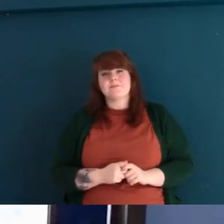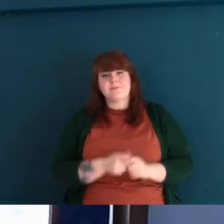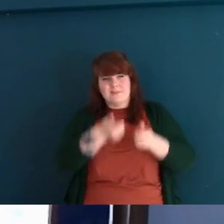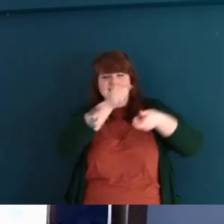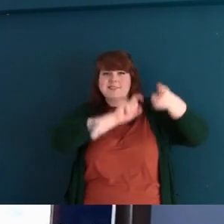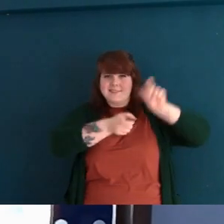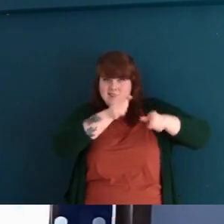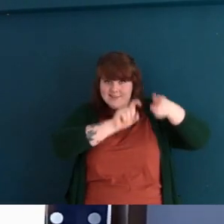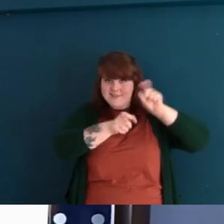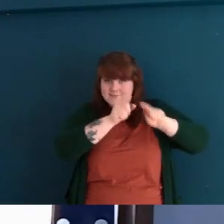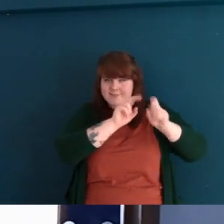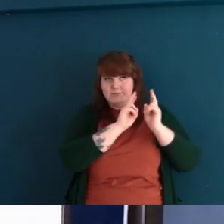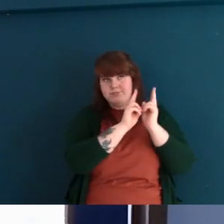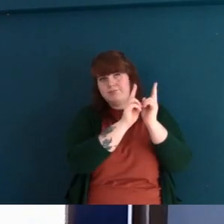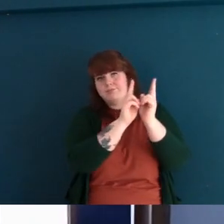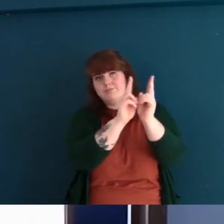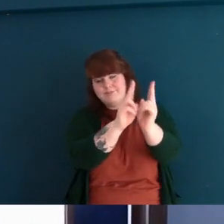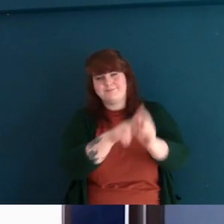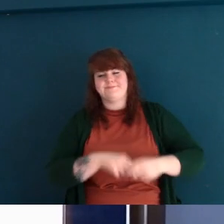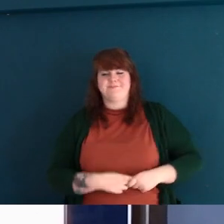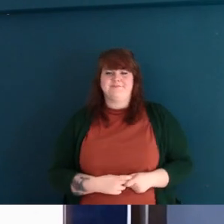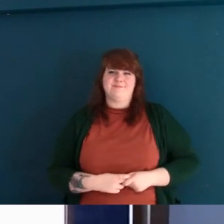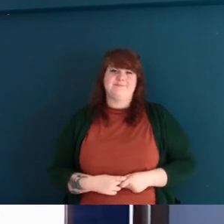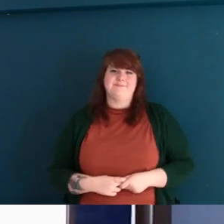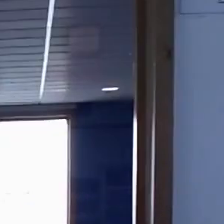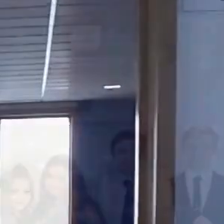C2 is mostly made up from science classrooms.